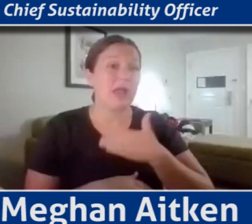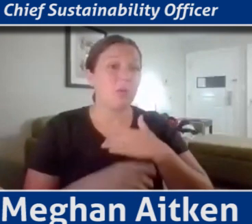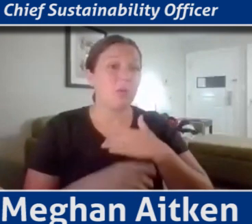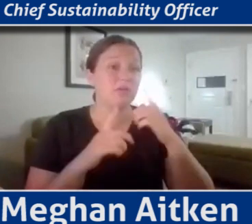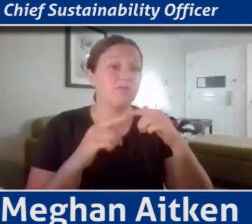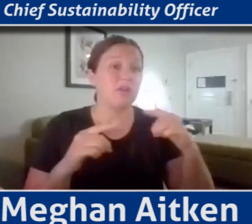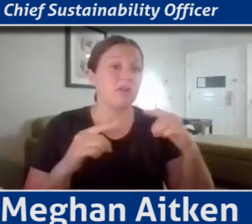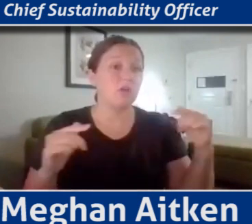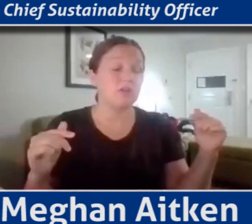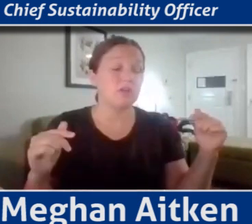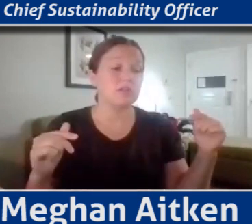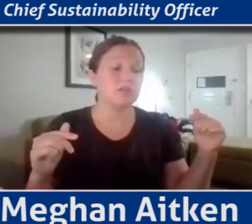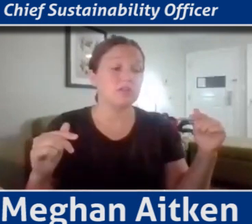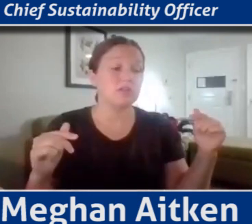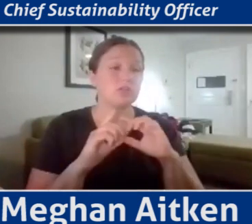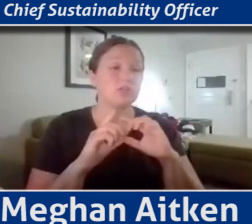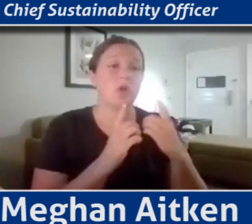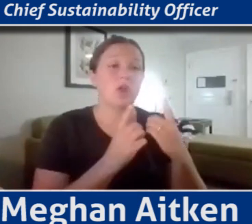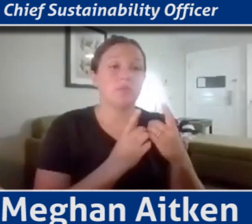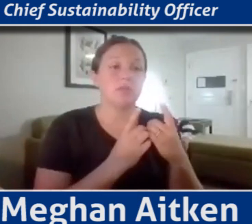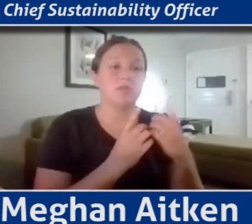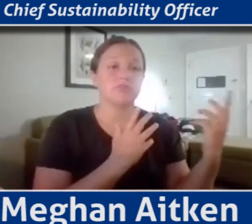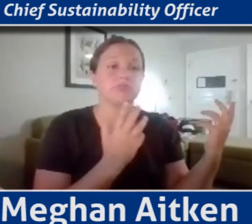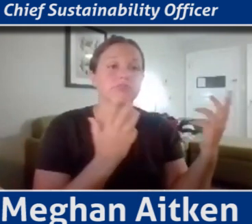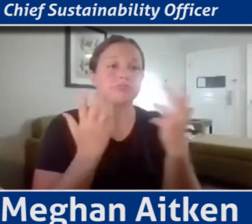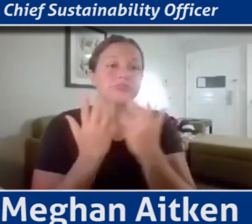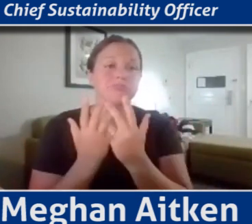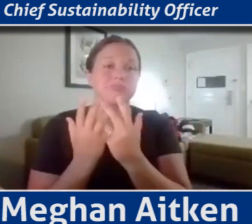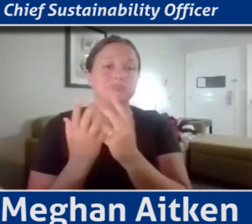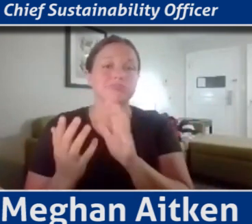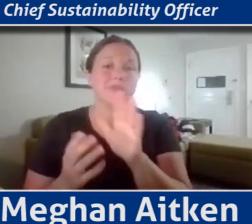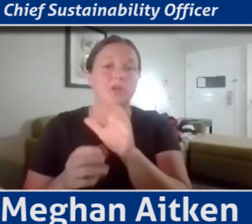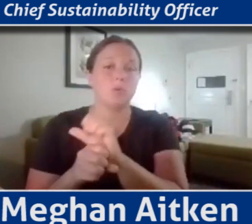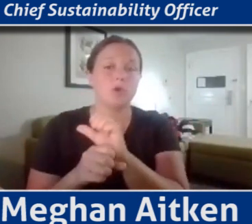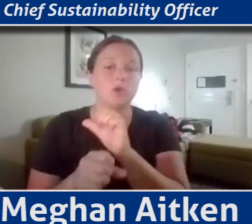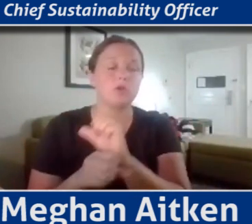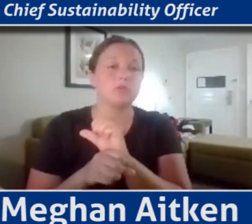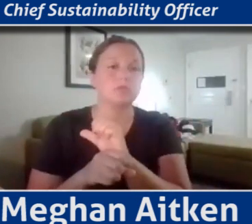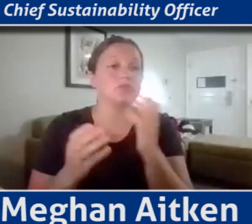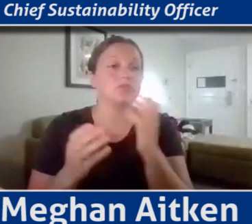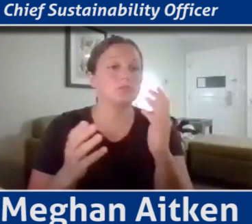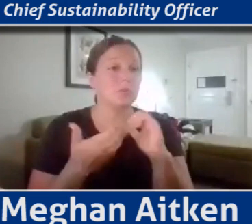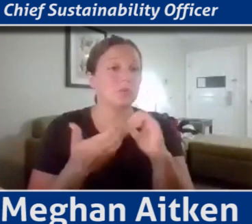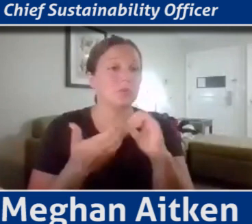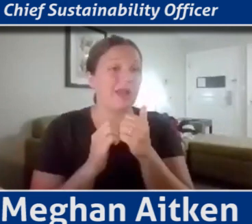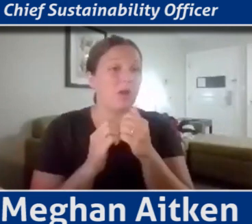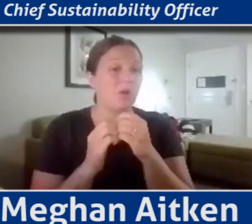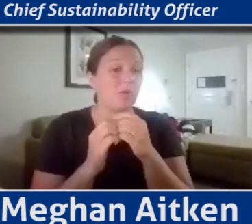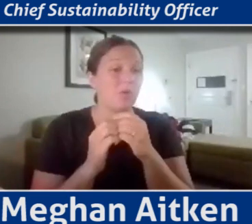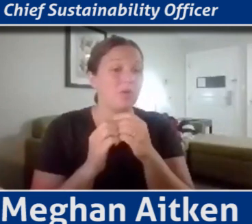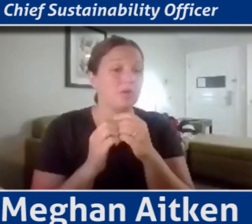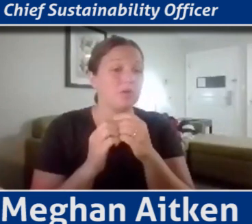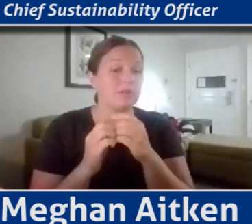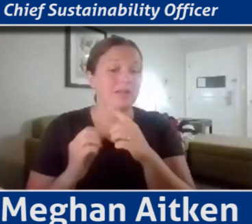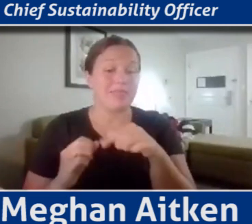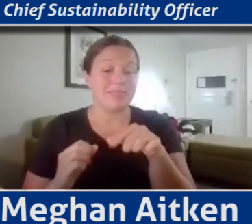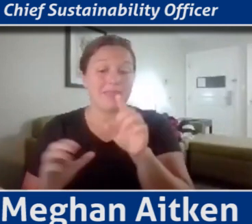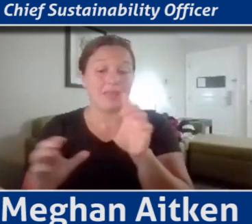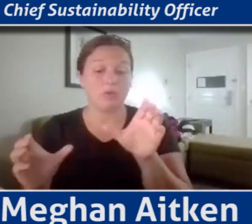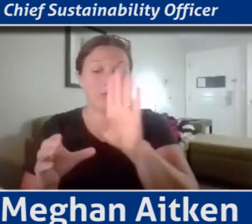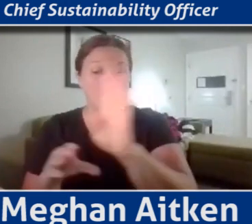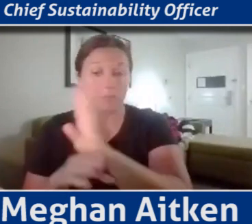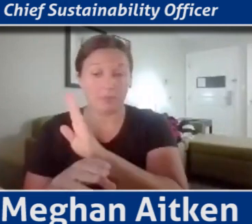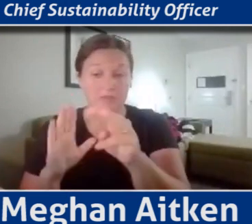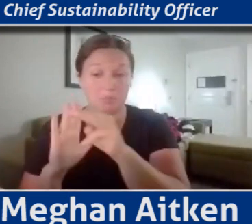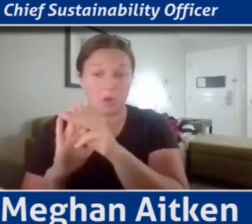are being aligned with that work. And so how are they doing our business, how we're doing our business models and